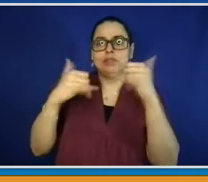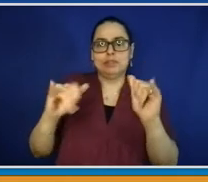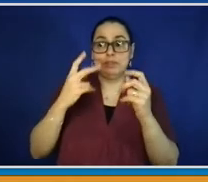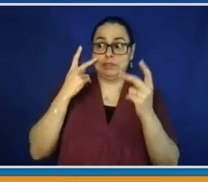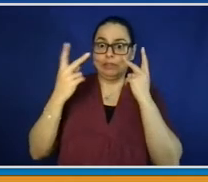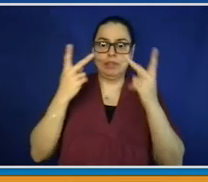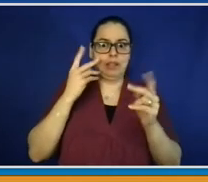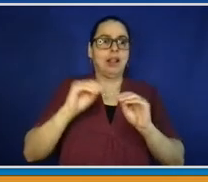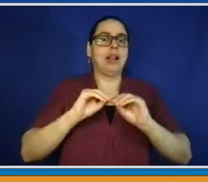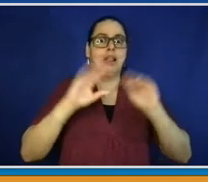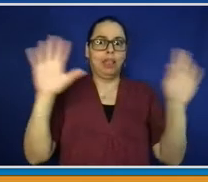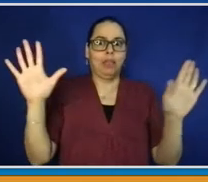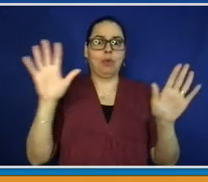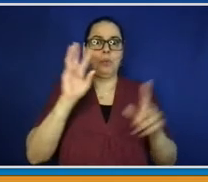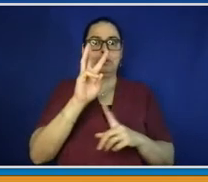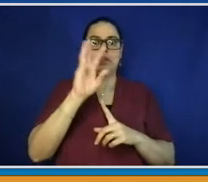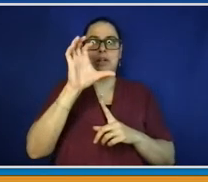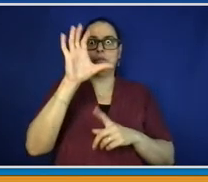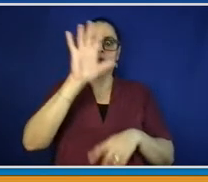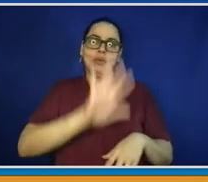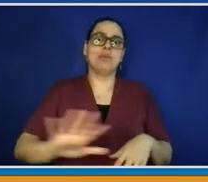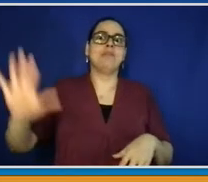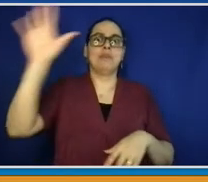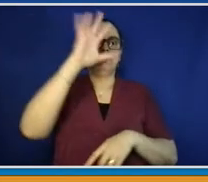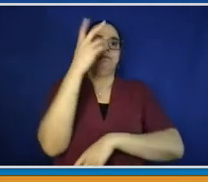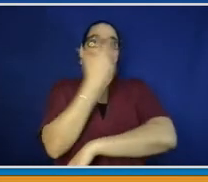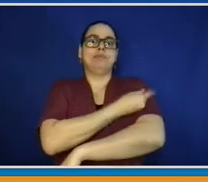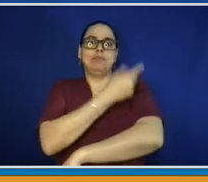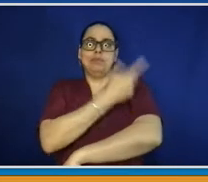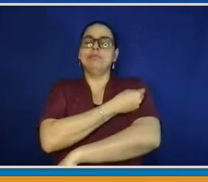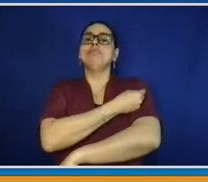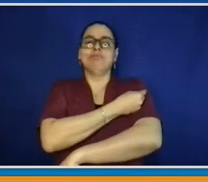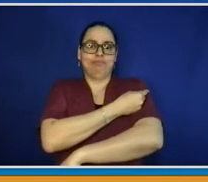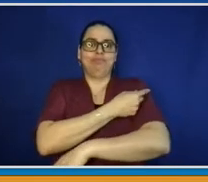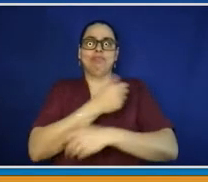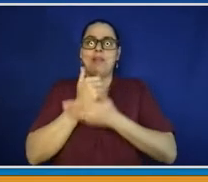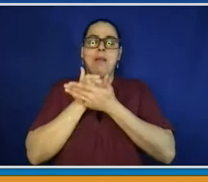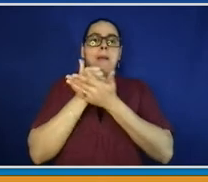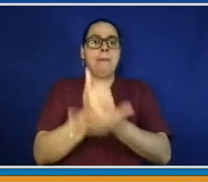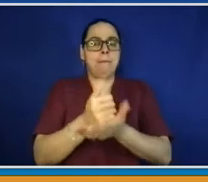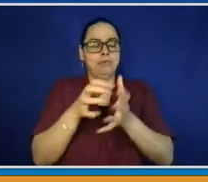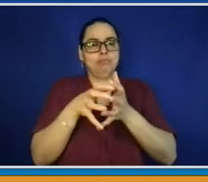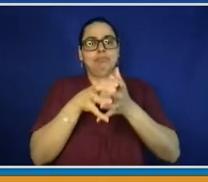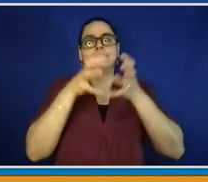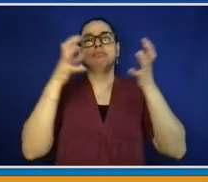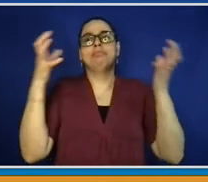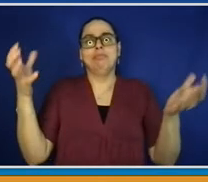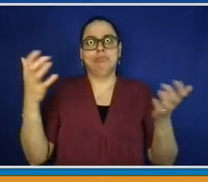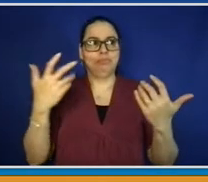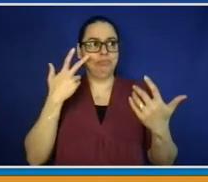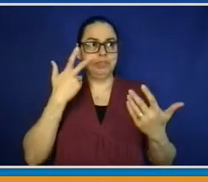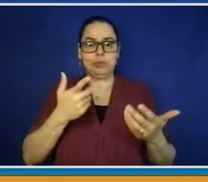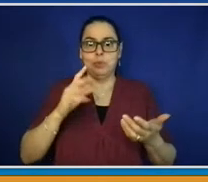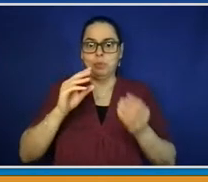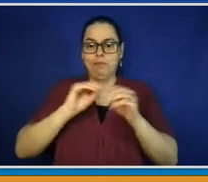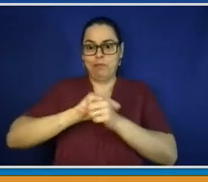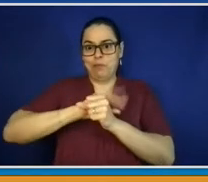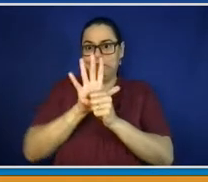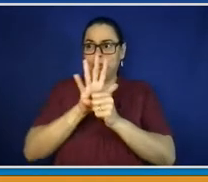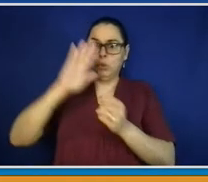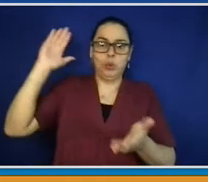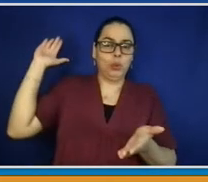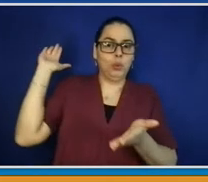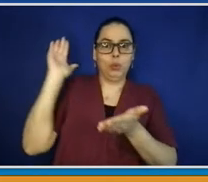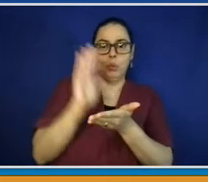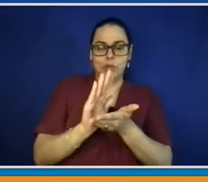people in Westchester County have been tested multiple times. I've been tested three times. So the bottom line is, with that many tests out